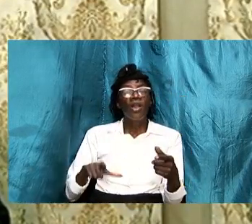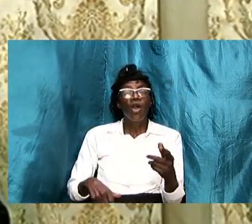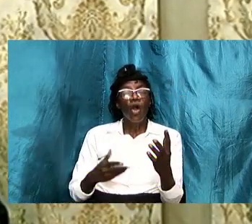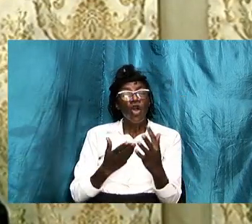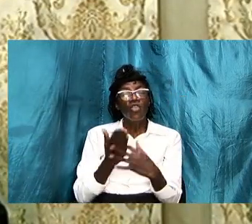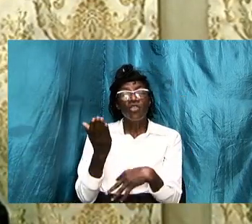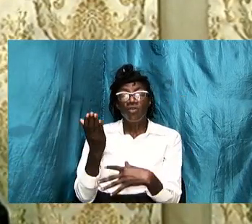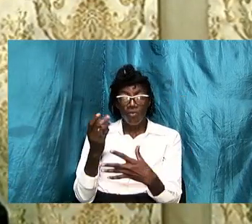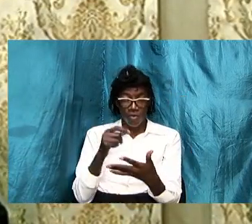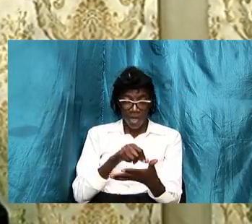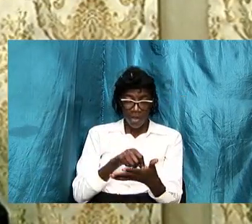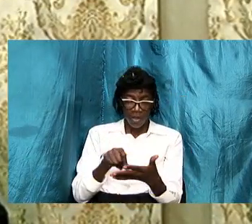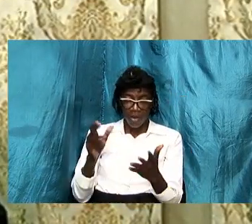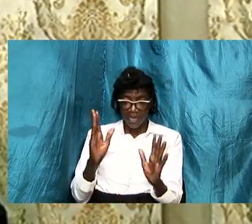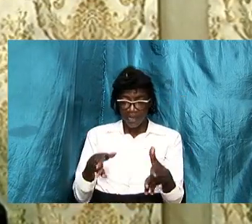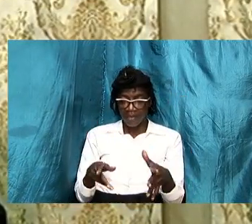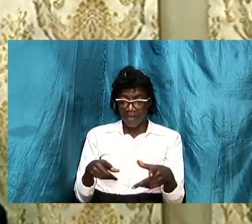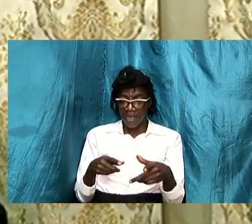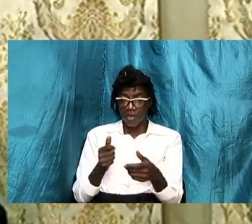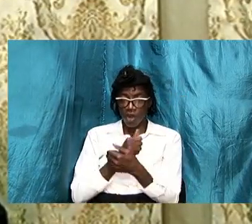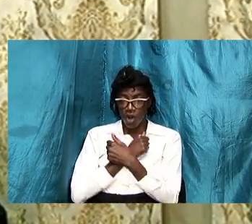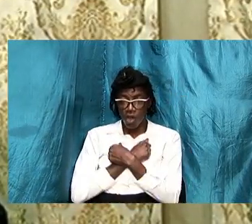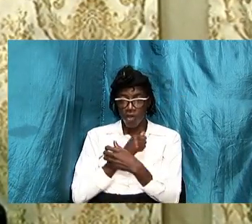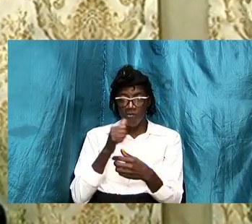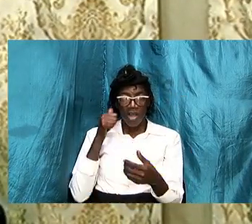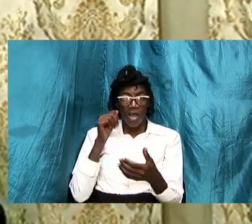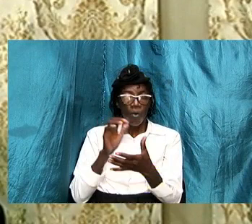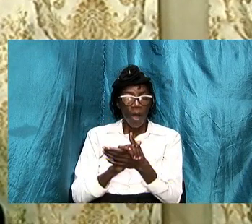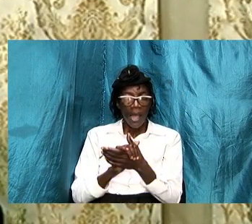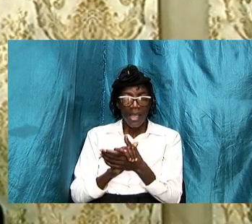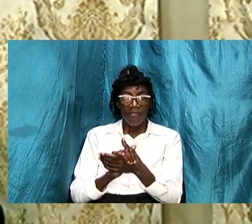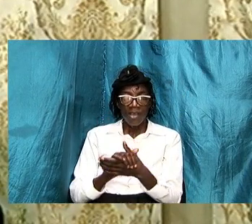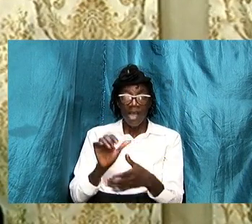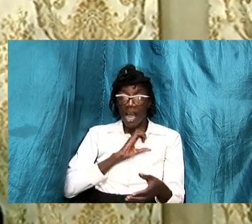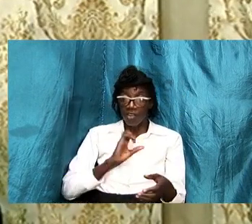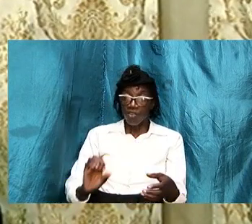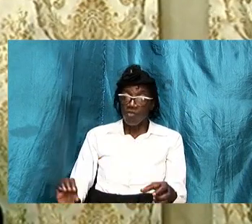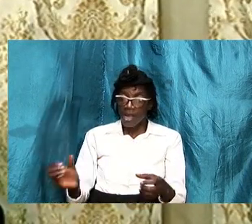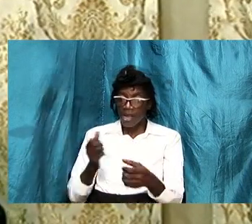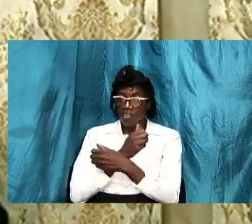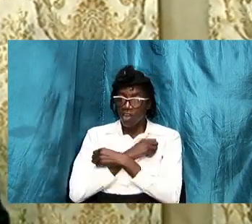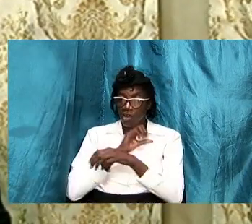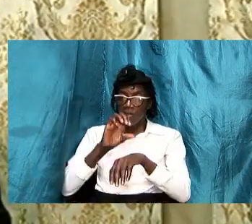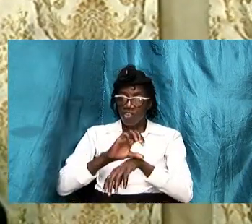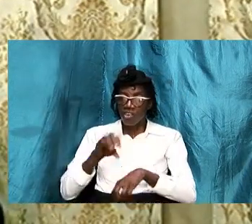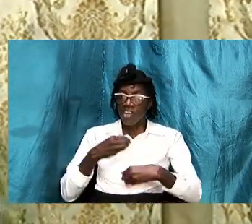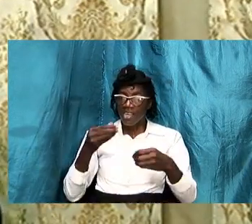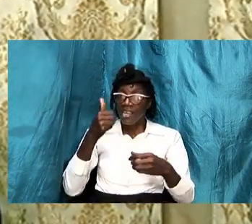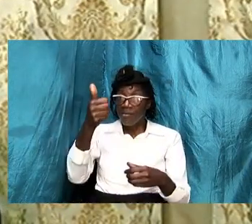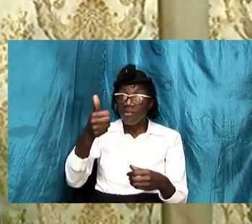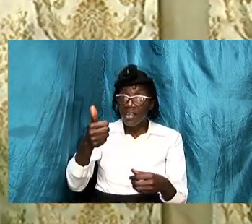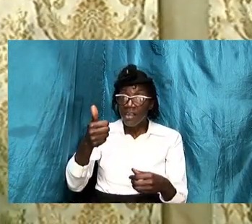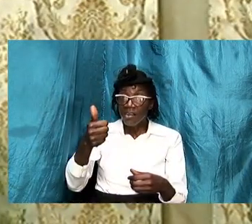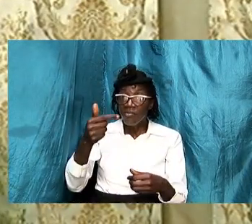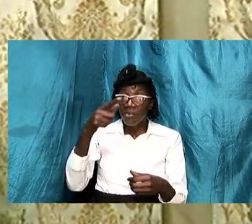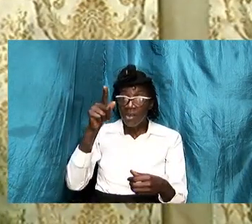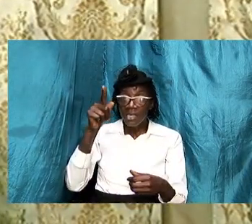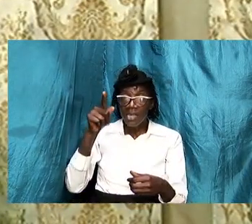the writer said to the husband to love your wives as christ loved the church and gave himself for it it was a sacrifice